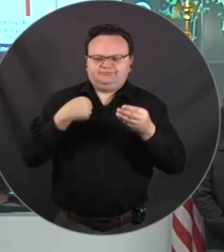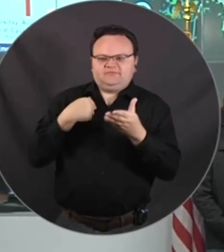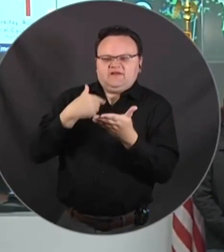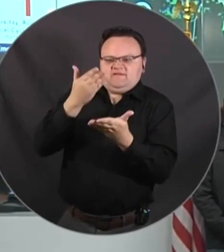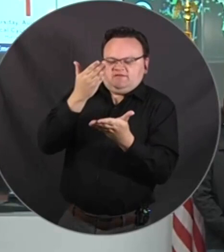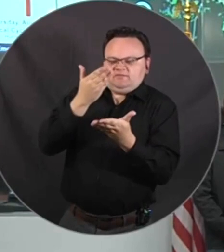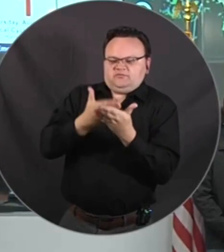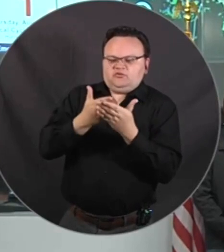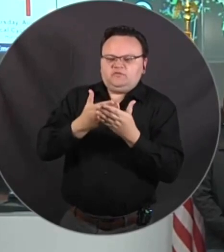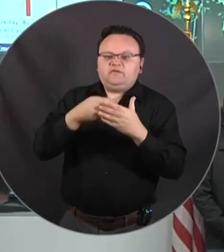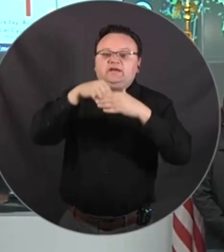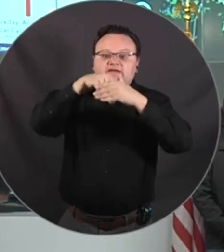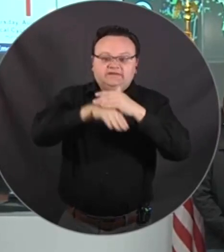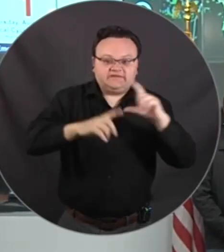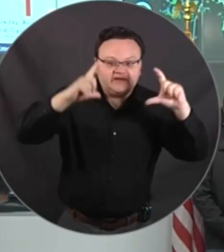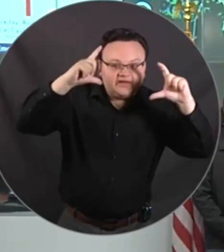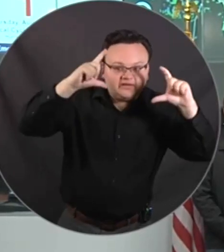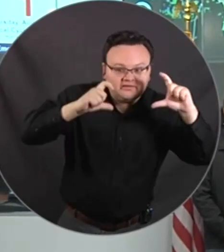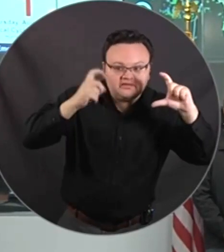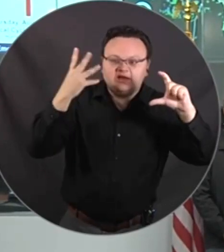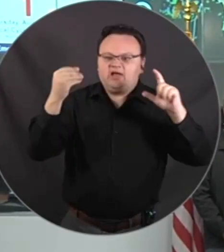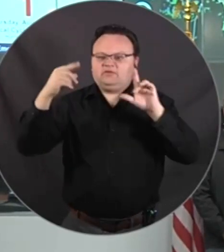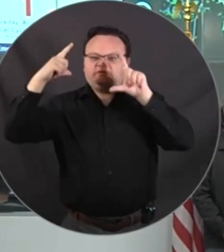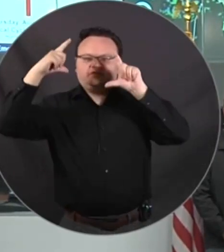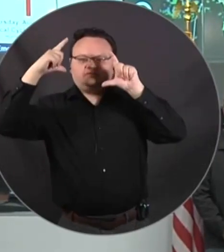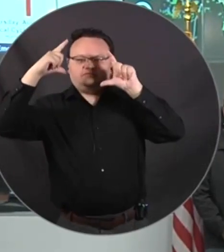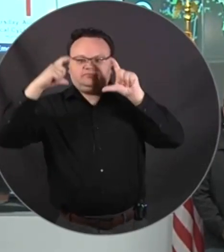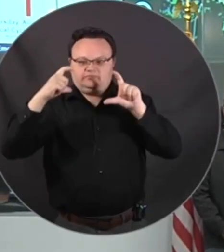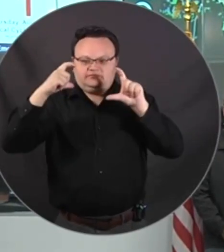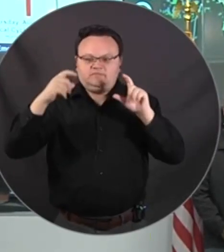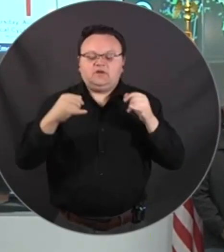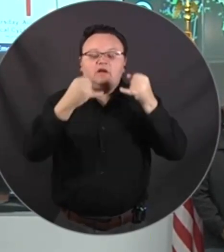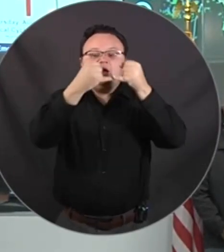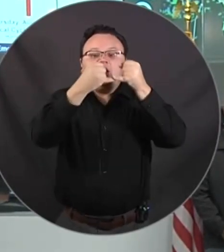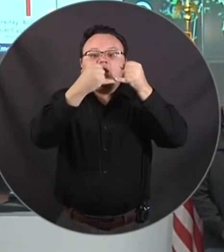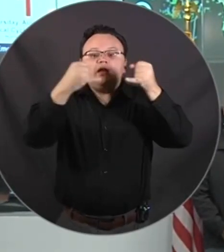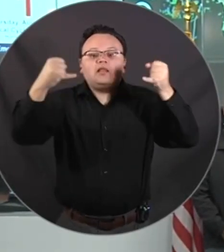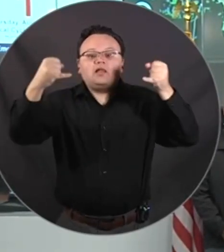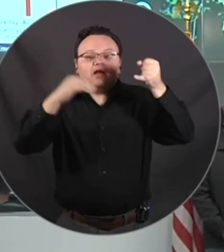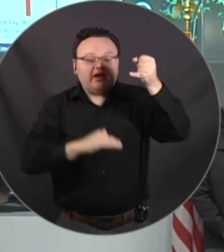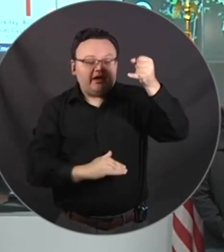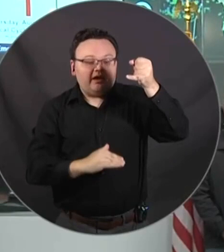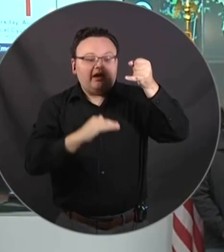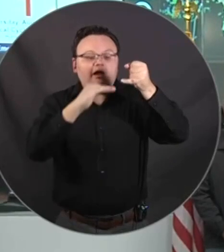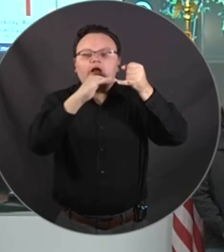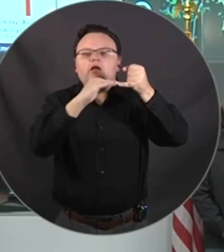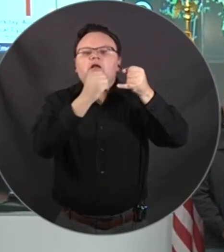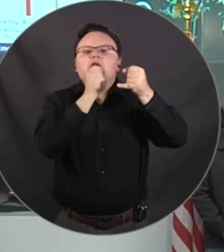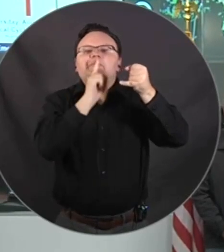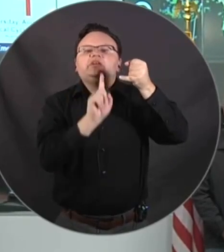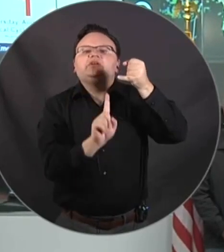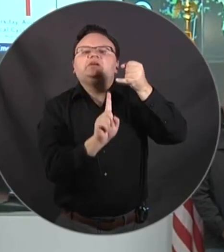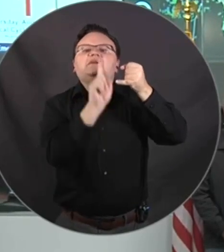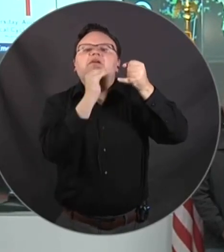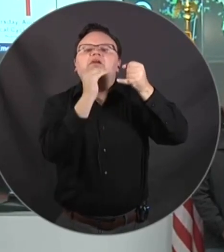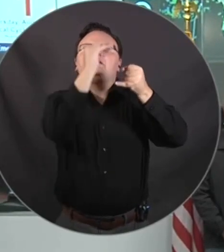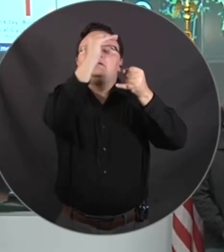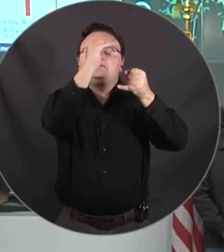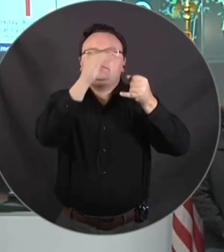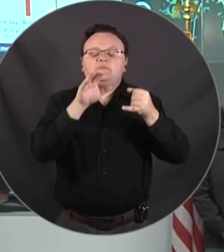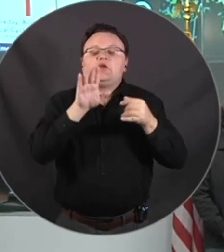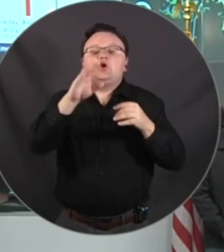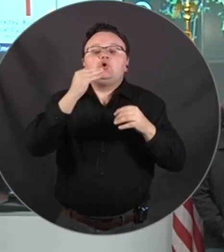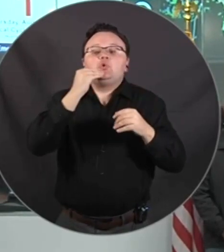your home. But make sure you go above the line. Don't go right at the line. Go above the line. You're going to want to dry out those studs. Make sure you clean those studs